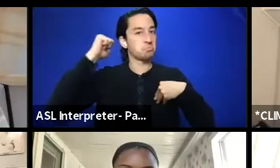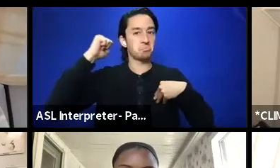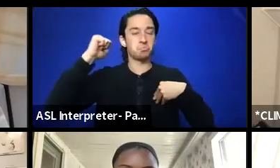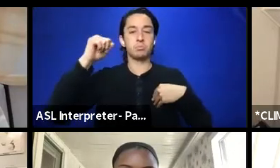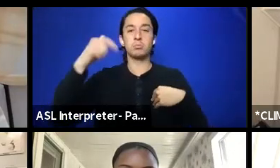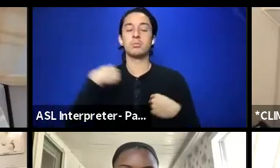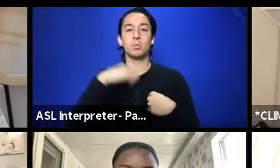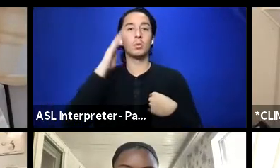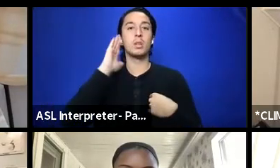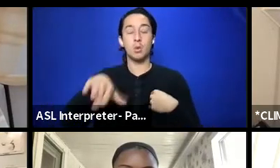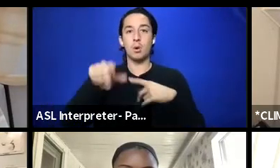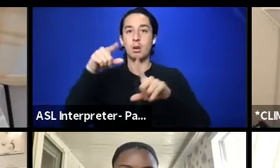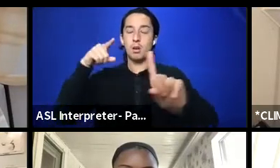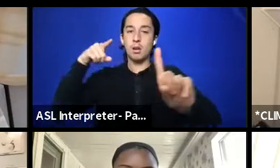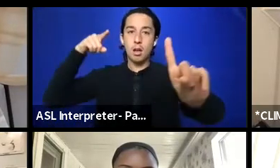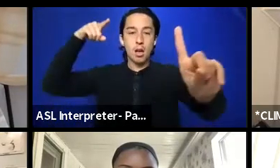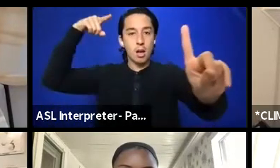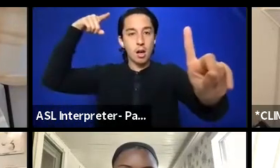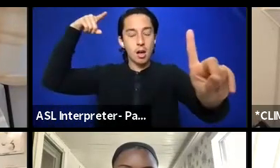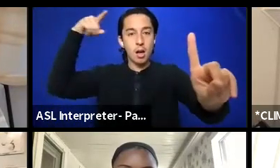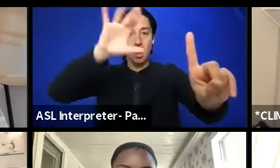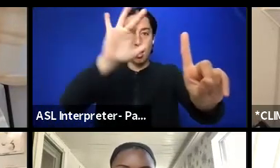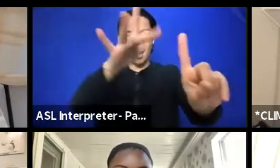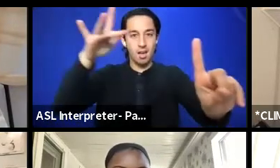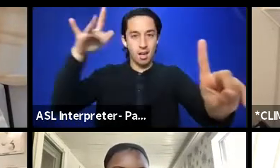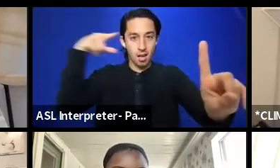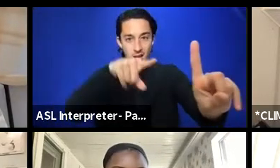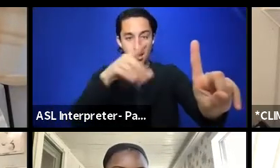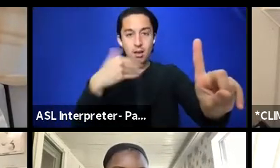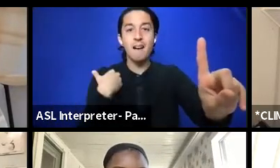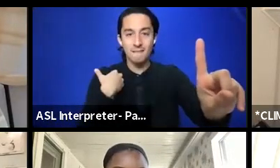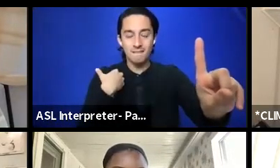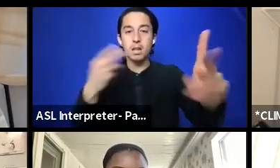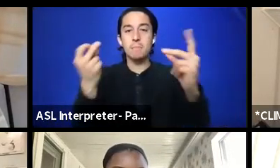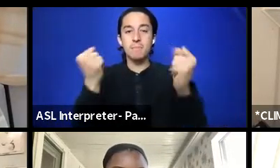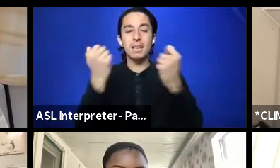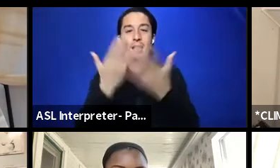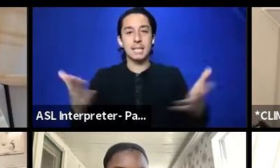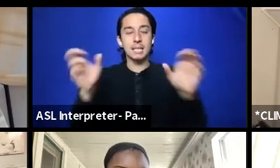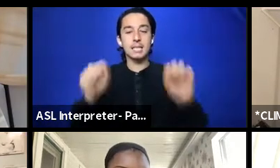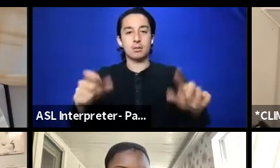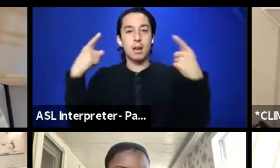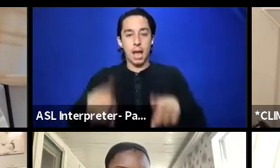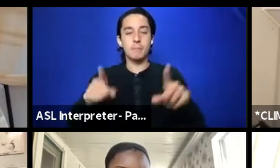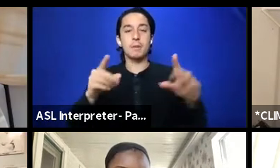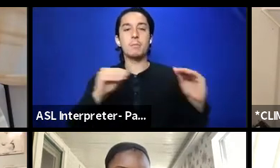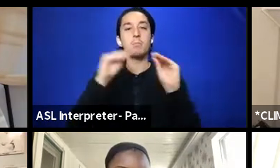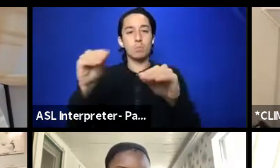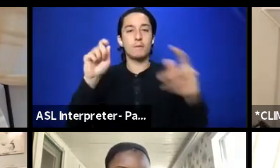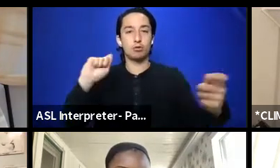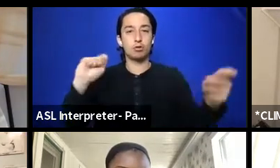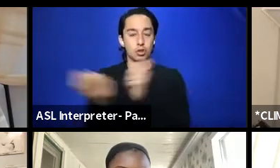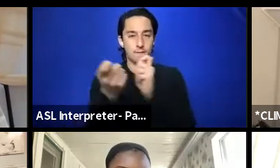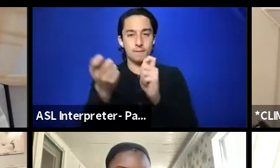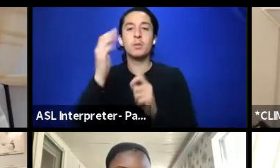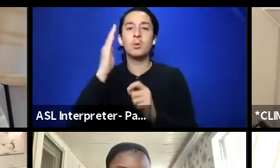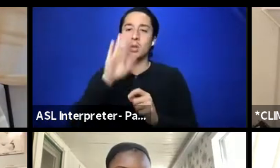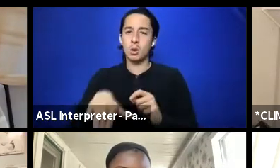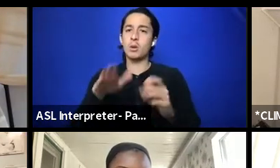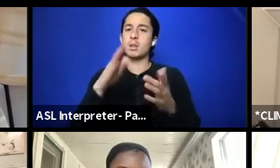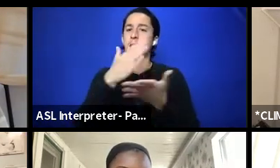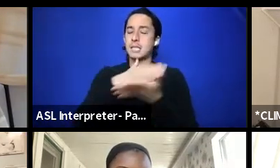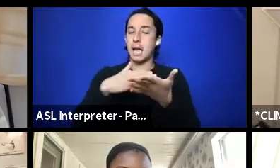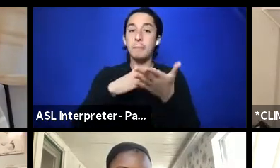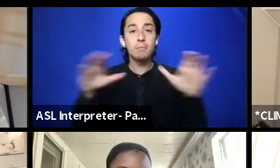a promised land. We know that there are really immediate things that could be moving and shifting. And we know that there's some that are doing